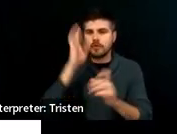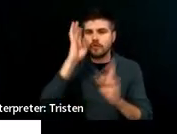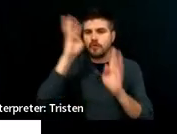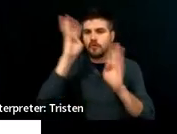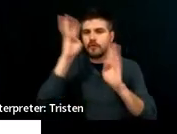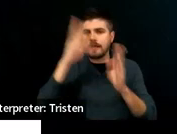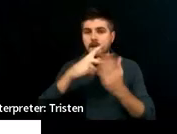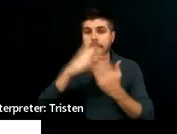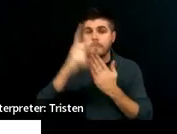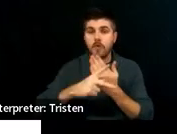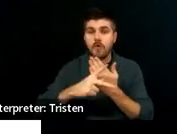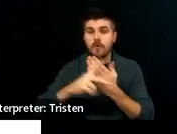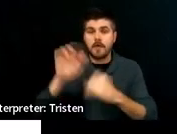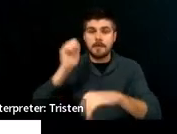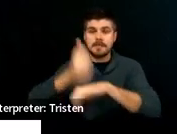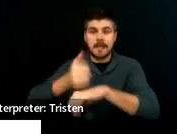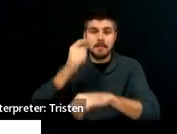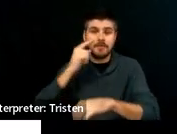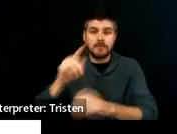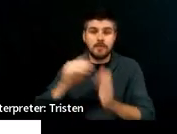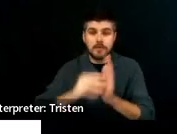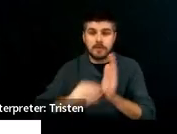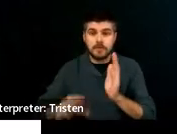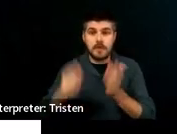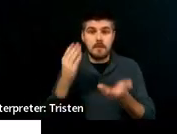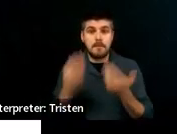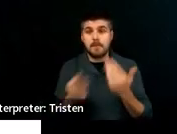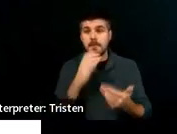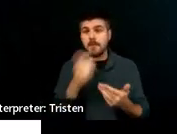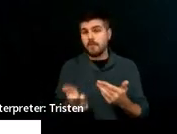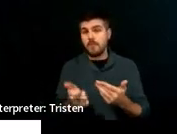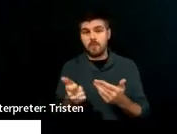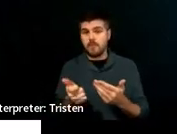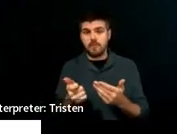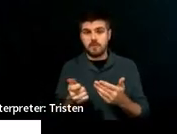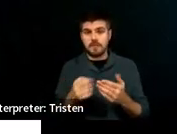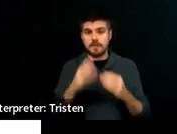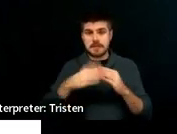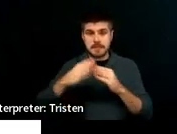might not complete all their credits in the ninth year